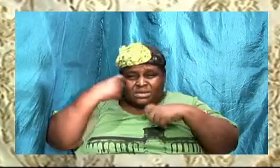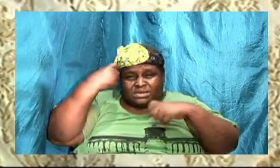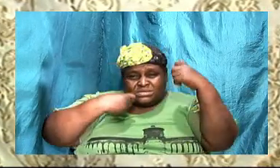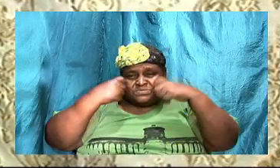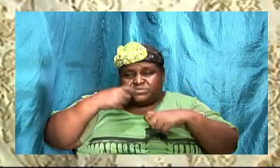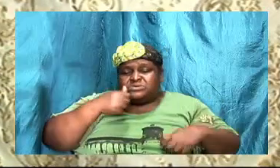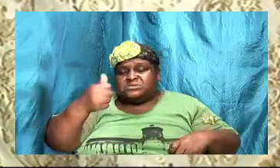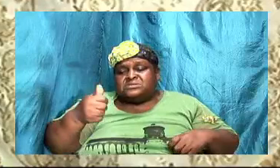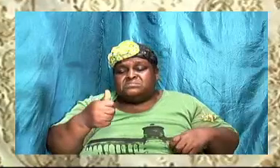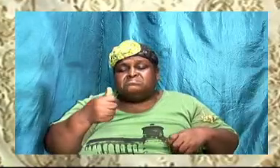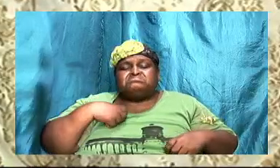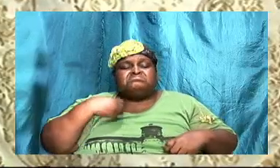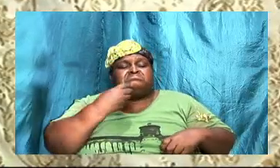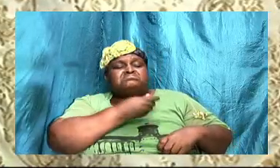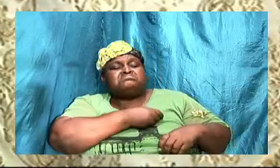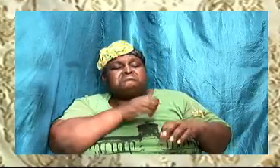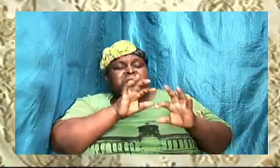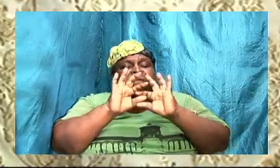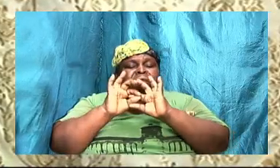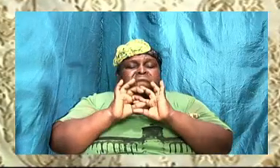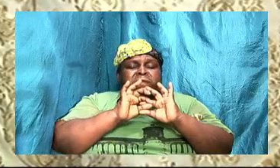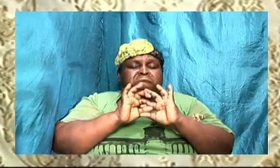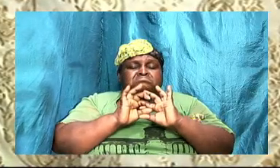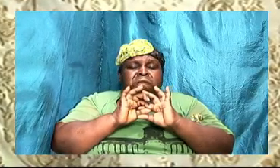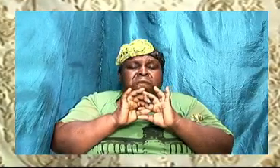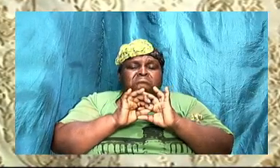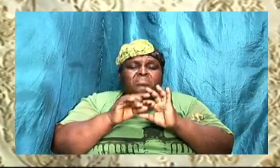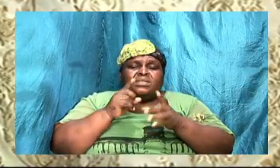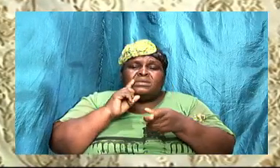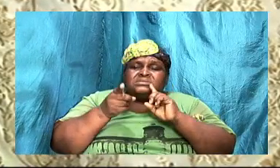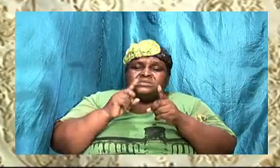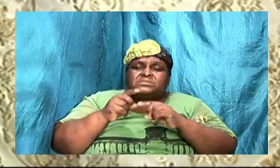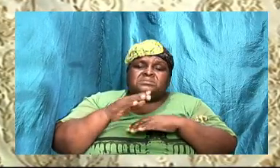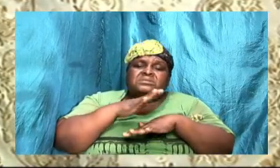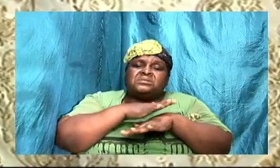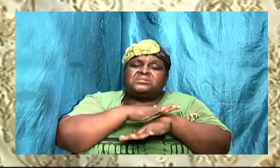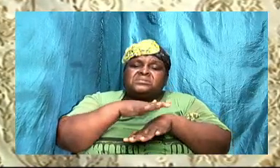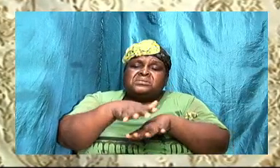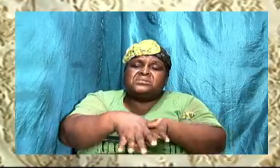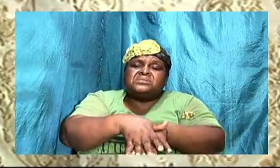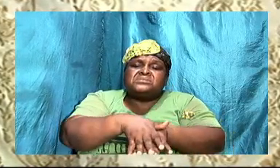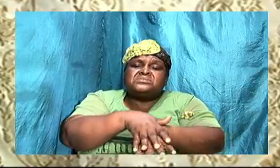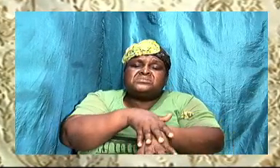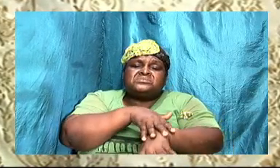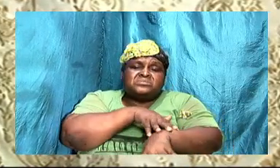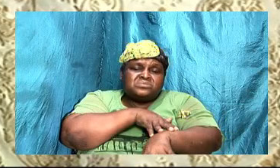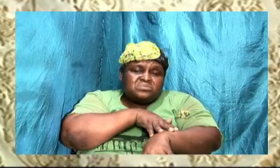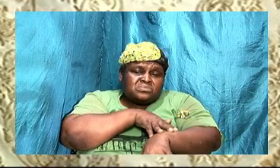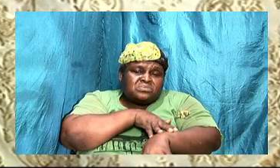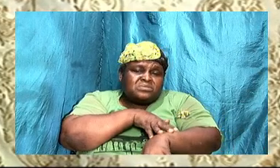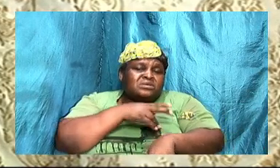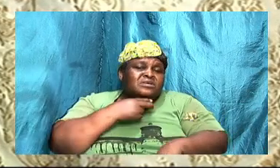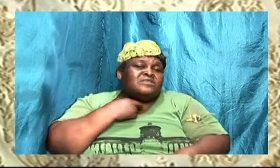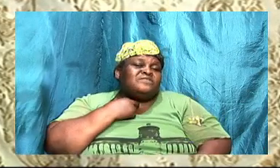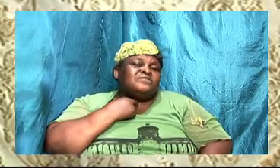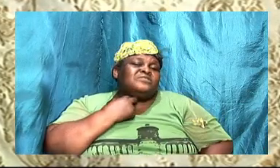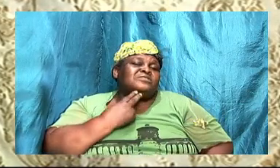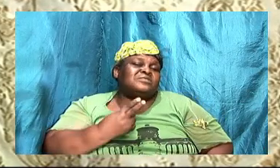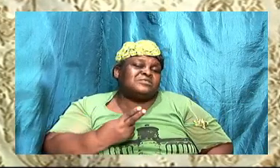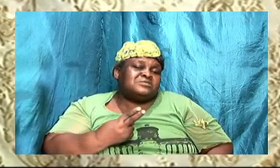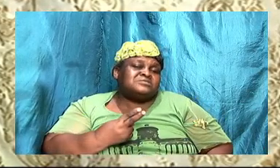Speak, you know, I speak in a slow, even tone to articulate your ideas.